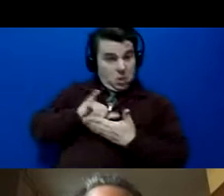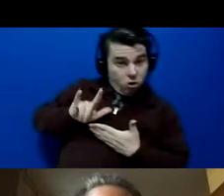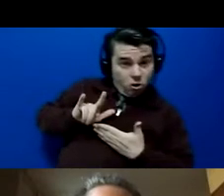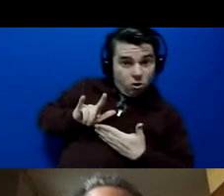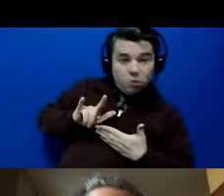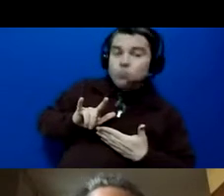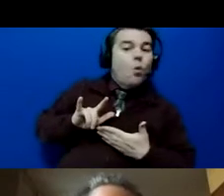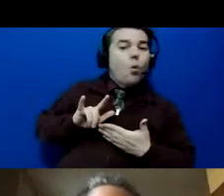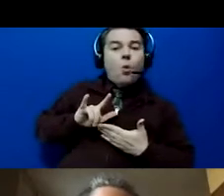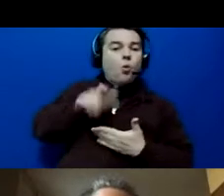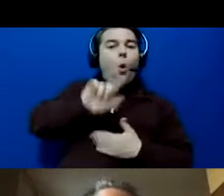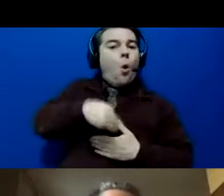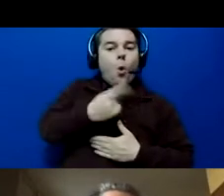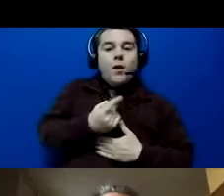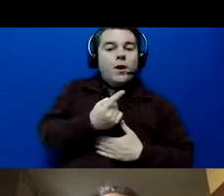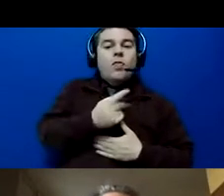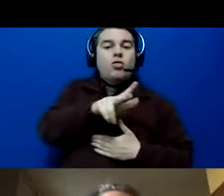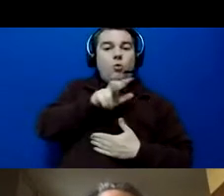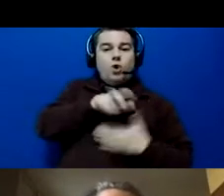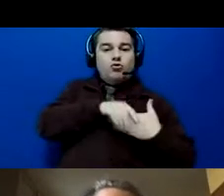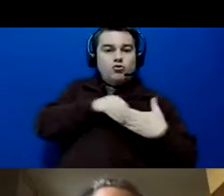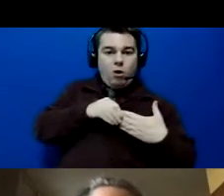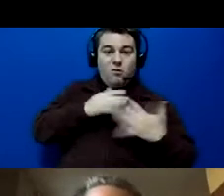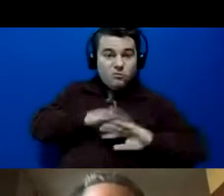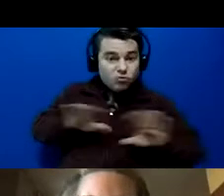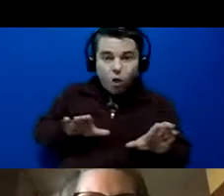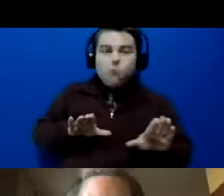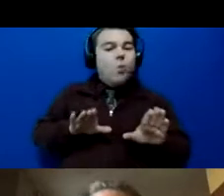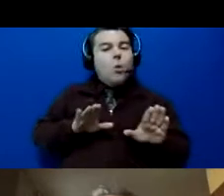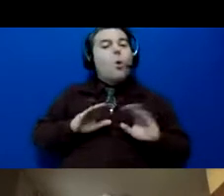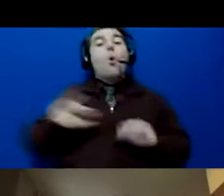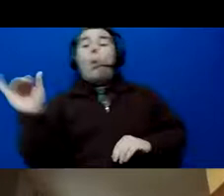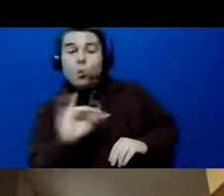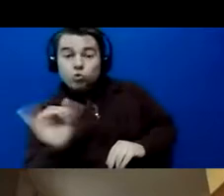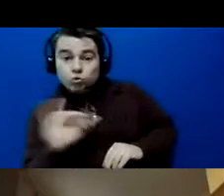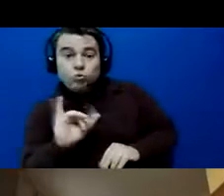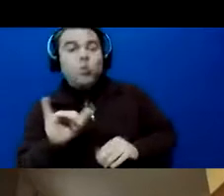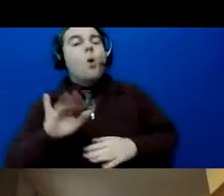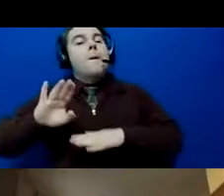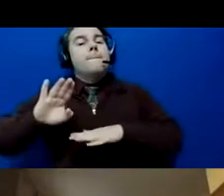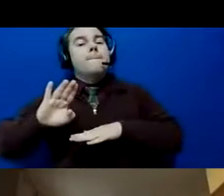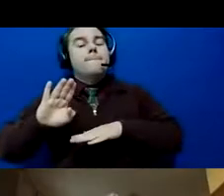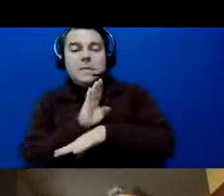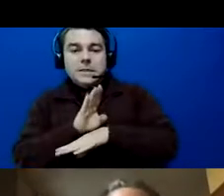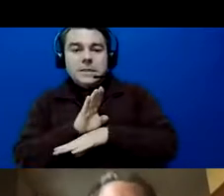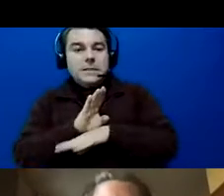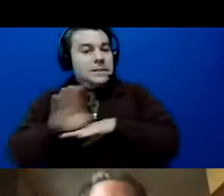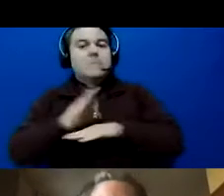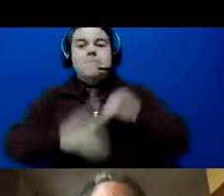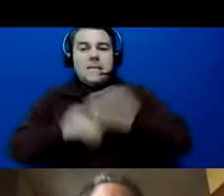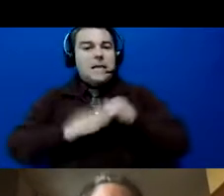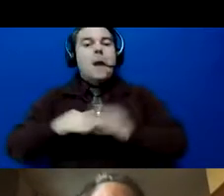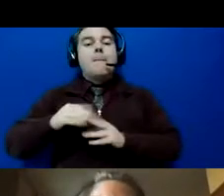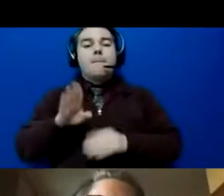just 300 ambassadors or $300. It's also, you get business building bonus rewards for